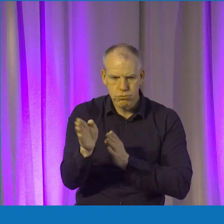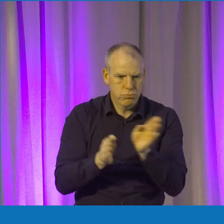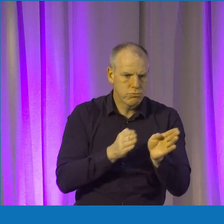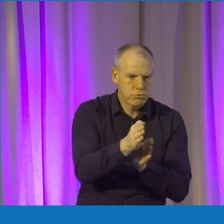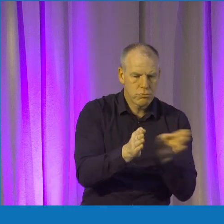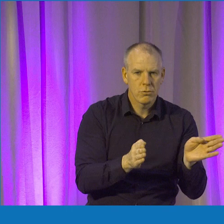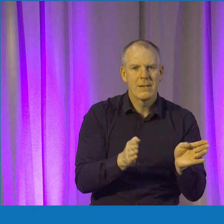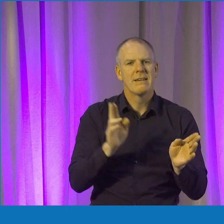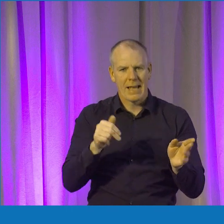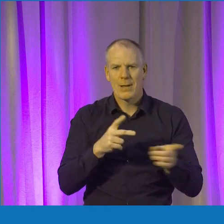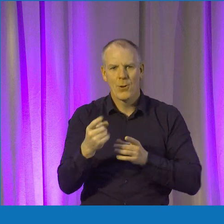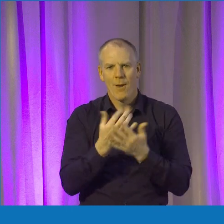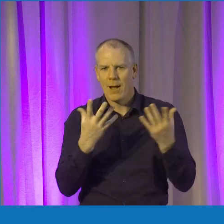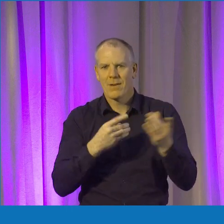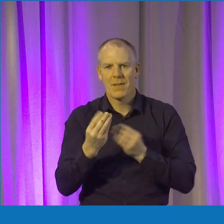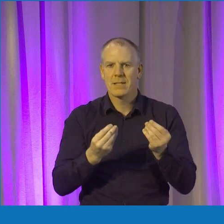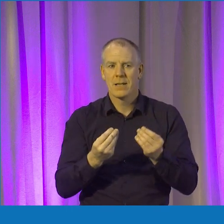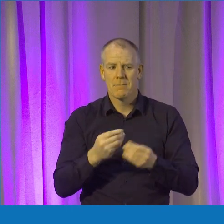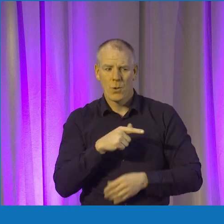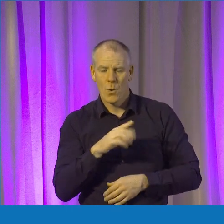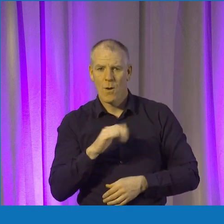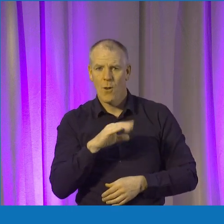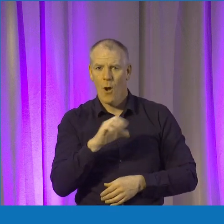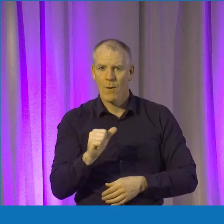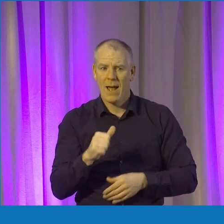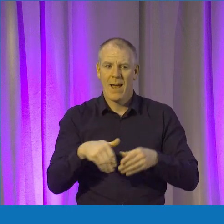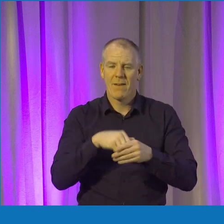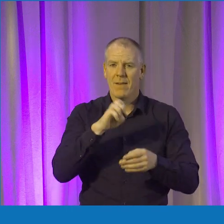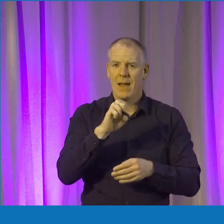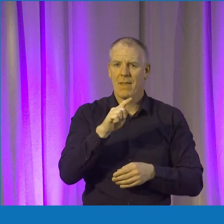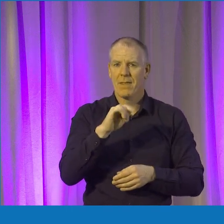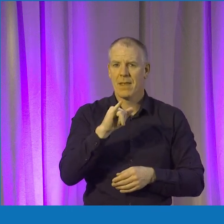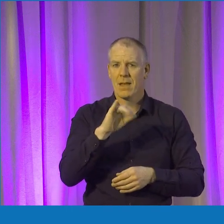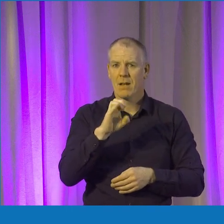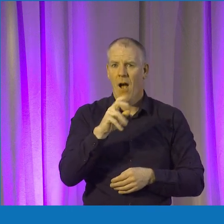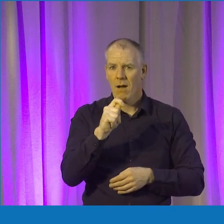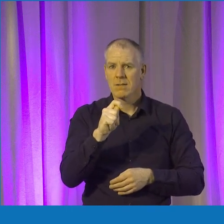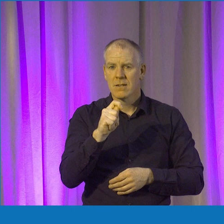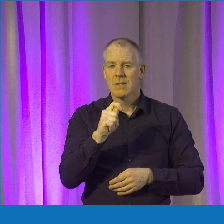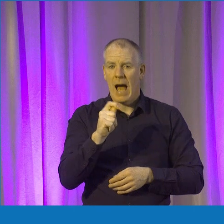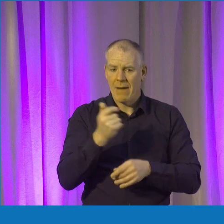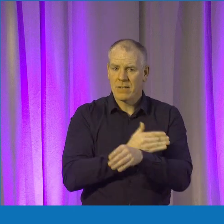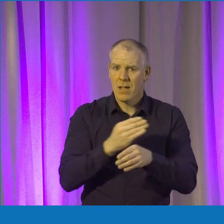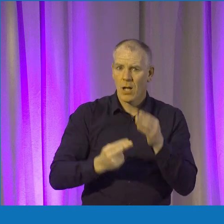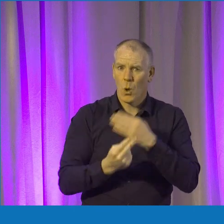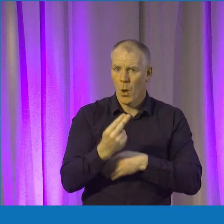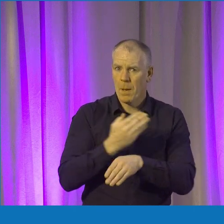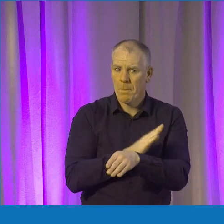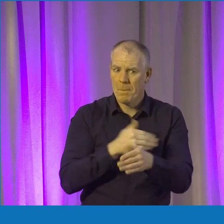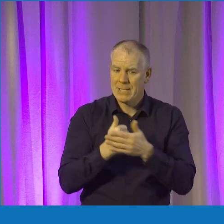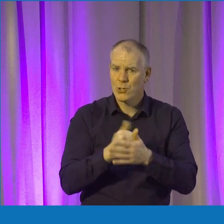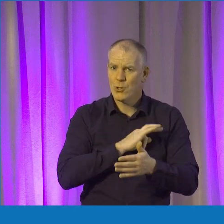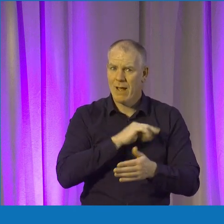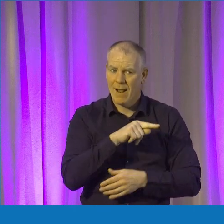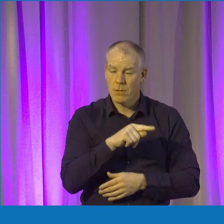someone who has been involved in a lot of these things is yourself, Laura. I know yourself with Ethicart, you have your own startup. Can you talk to me a little bit about the